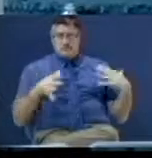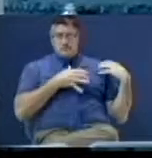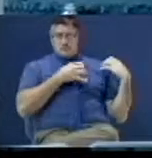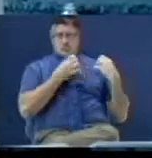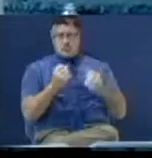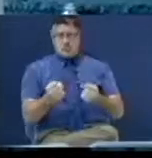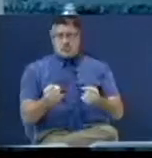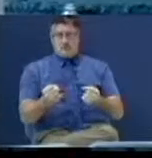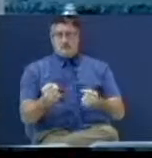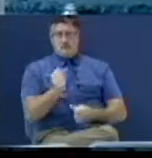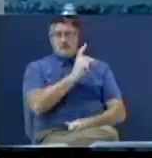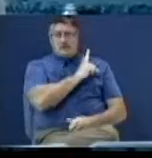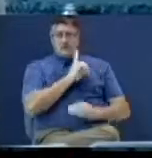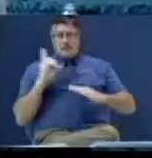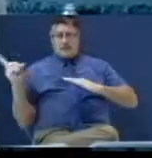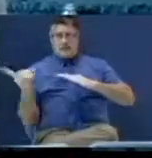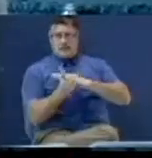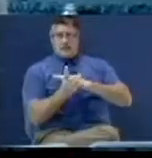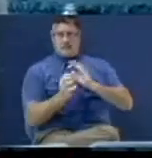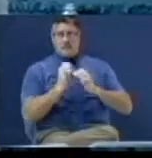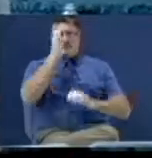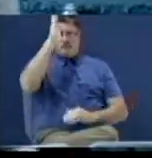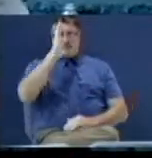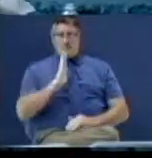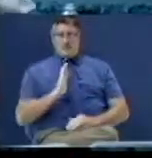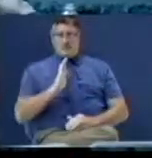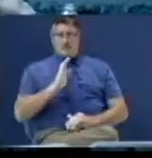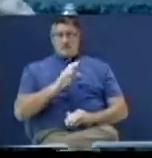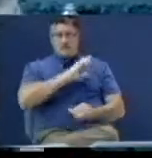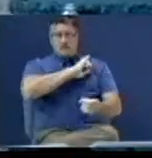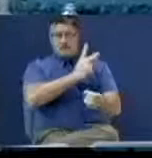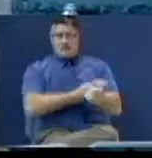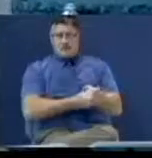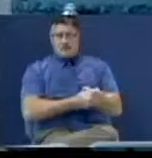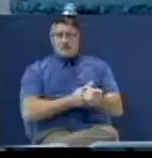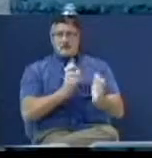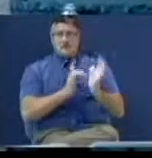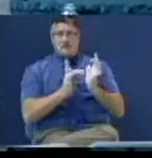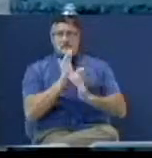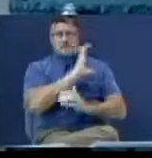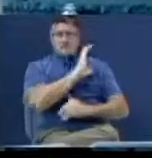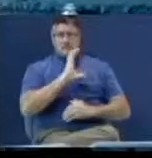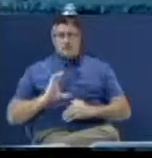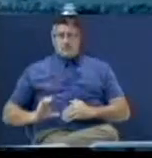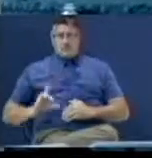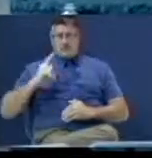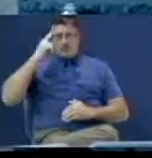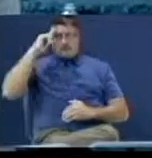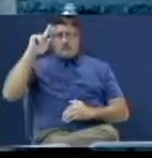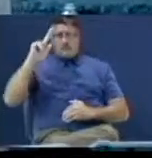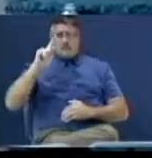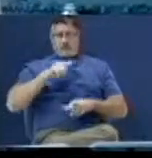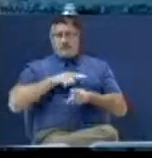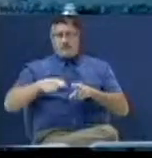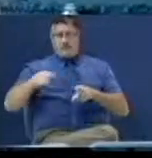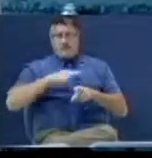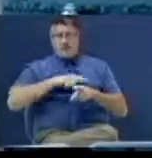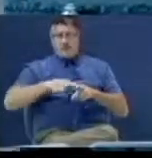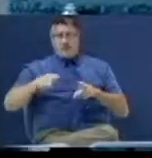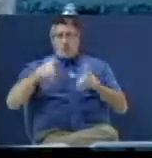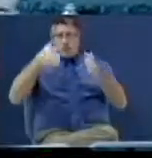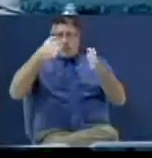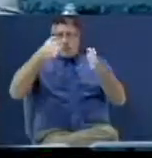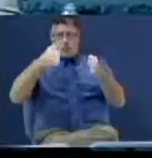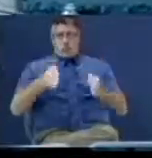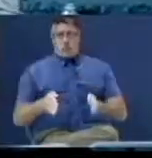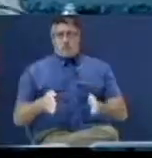and the kingdom of our God and the power of his Christ. For the accuser, this is the verse